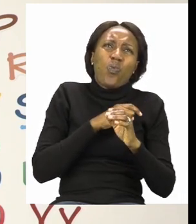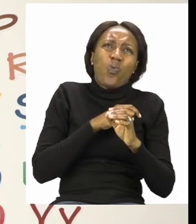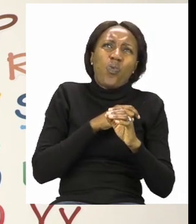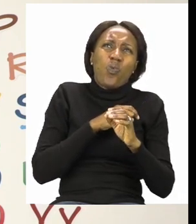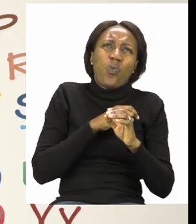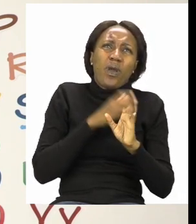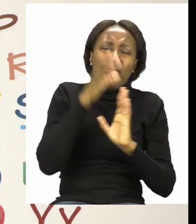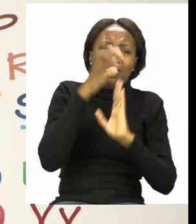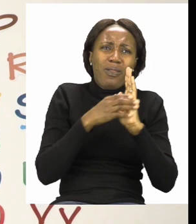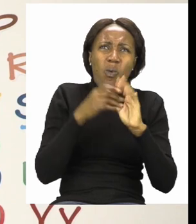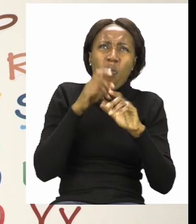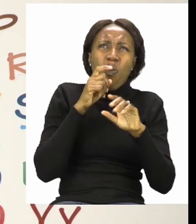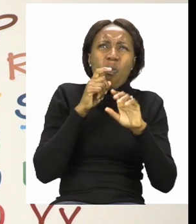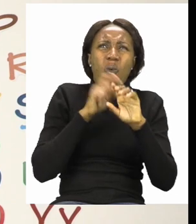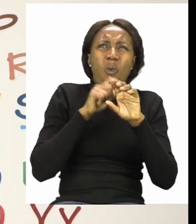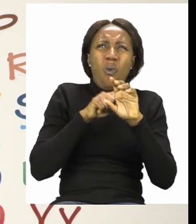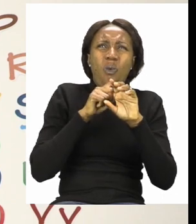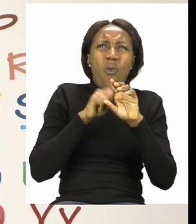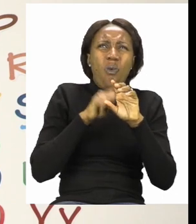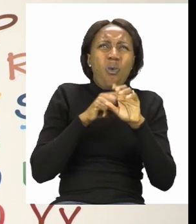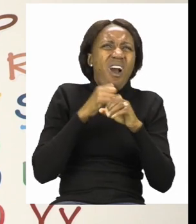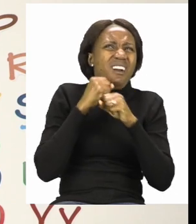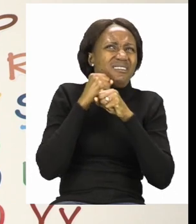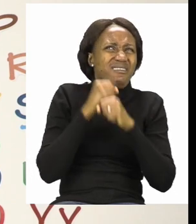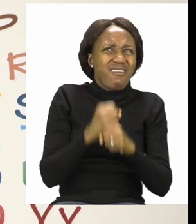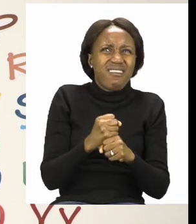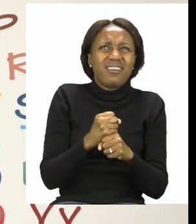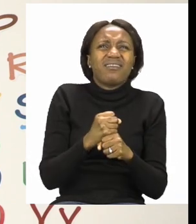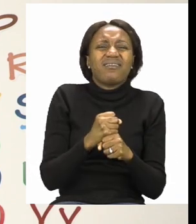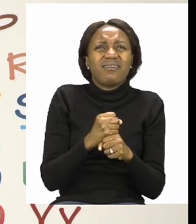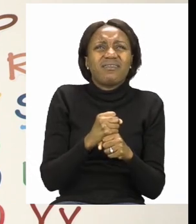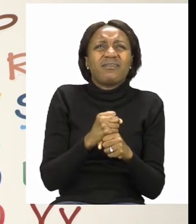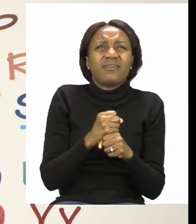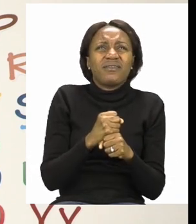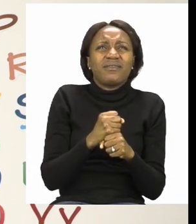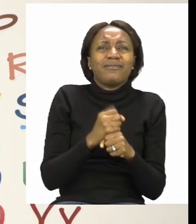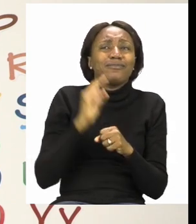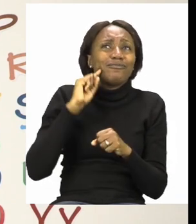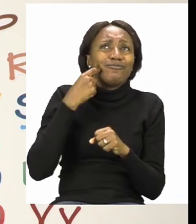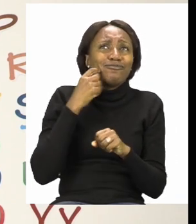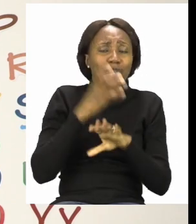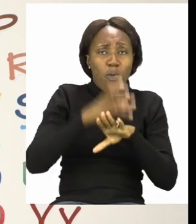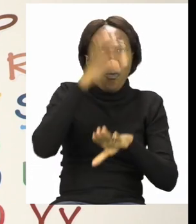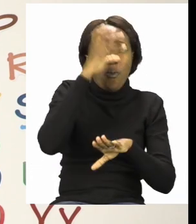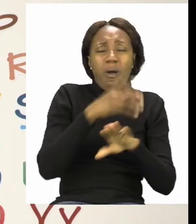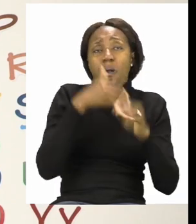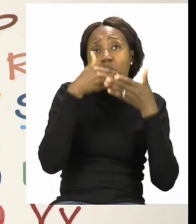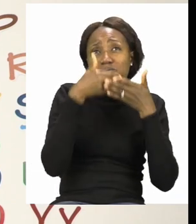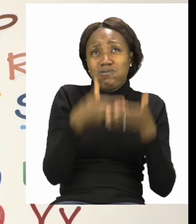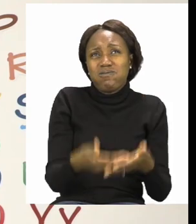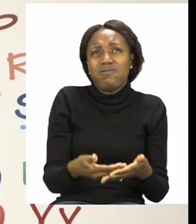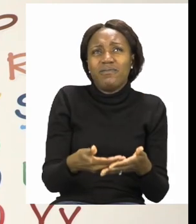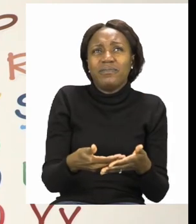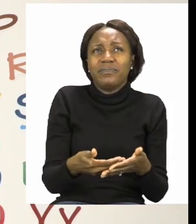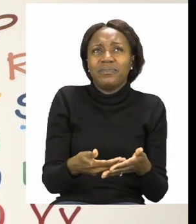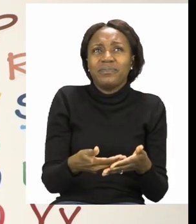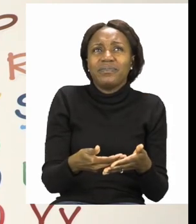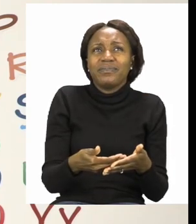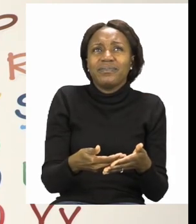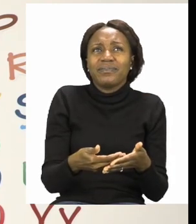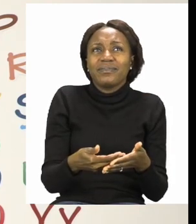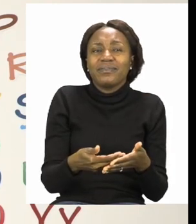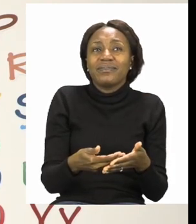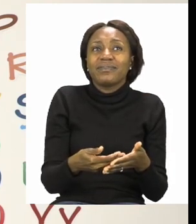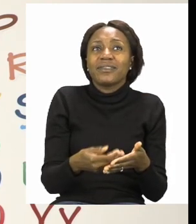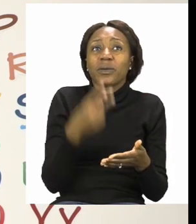that will make it nice and thick. So the sweet jar is heavy. But if I compare the